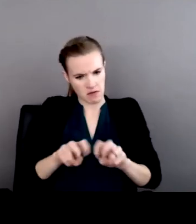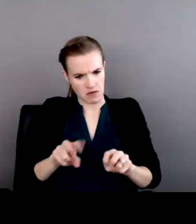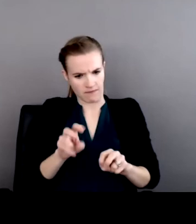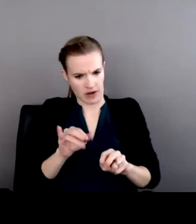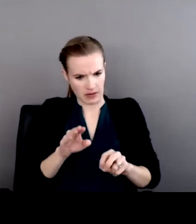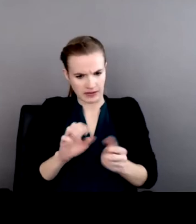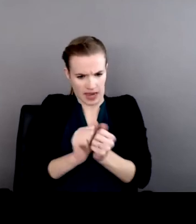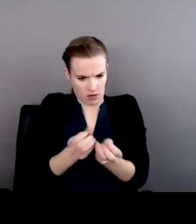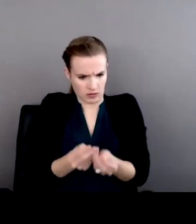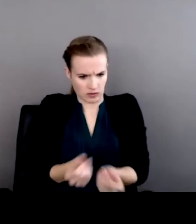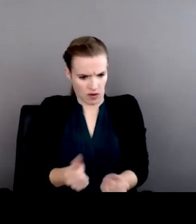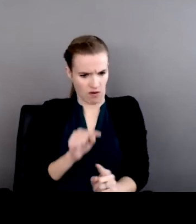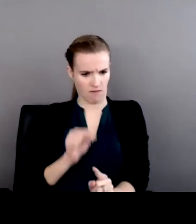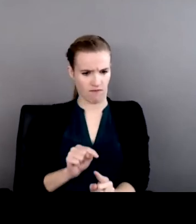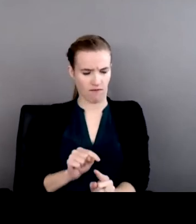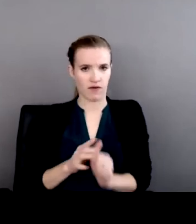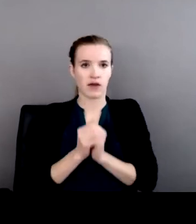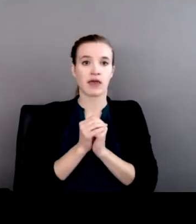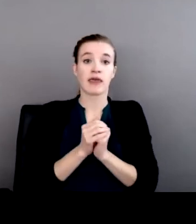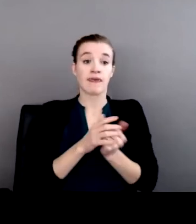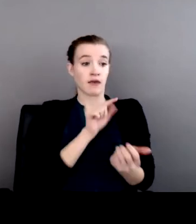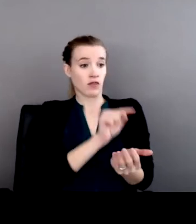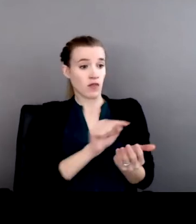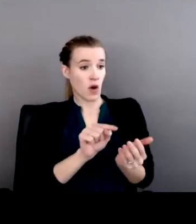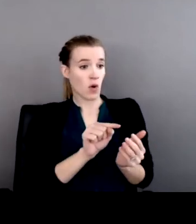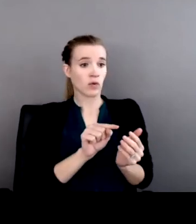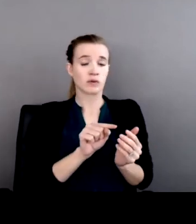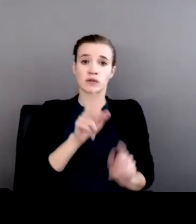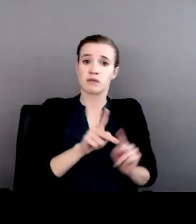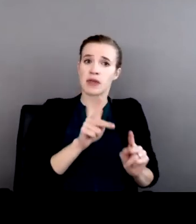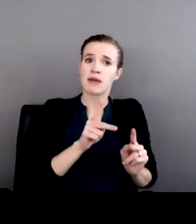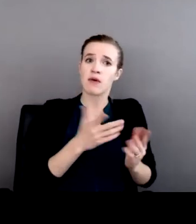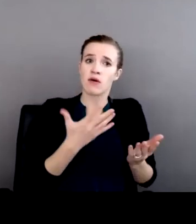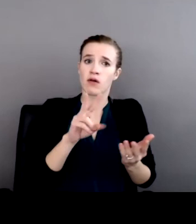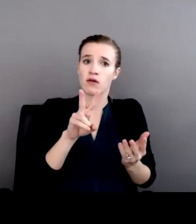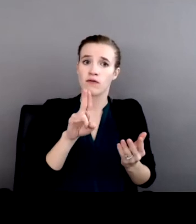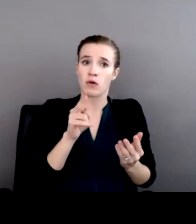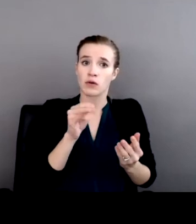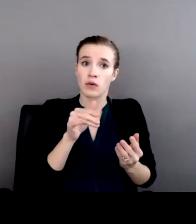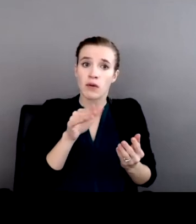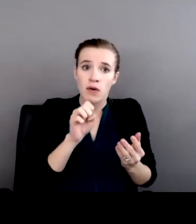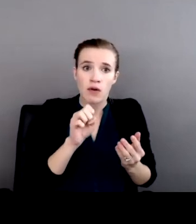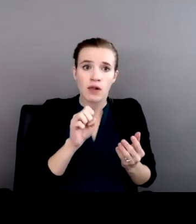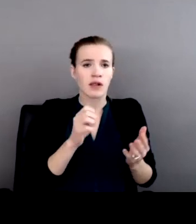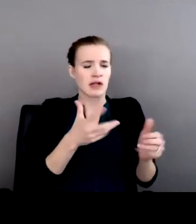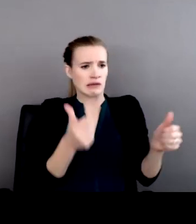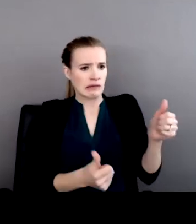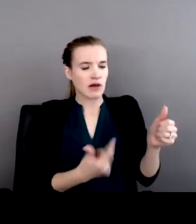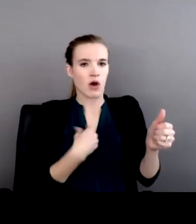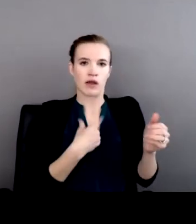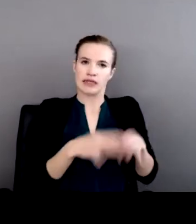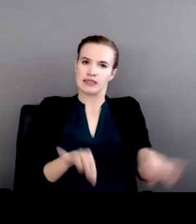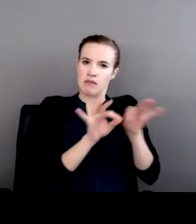perceived lesser valued voices, it doesn't matter why we help, it only matters that we